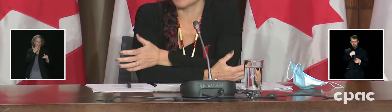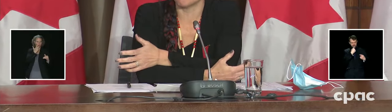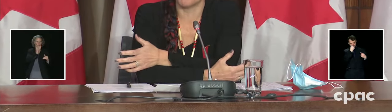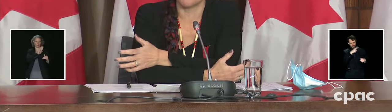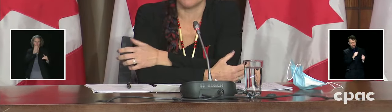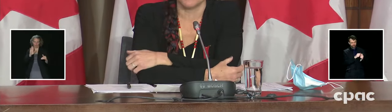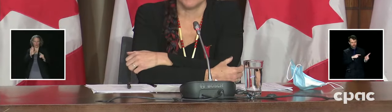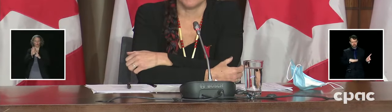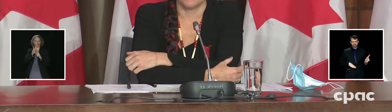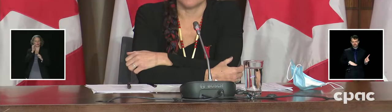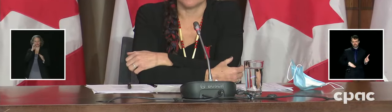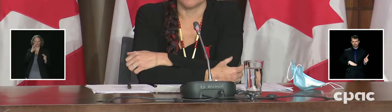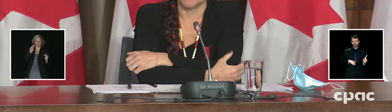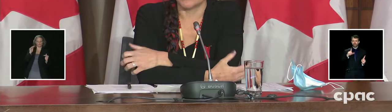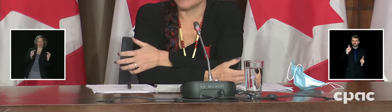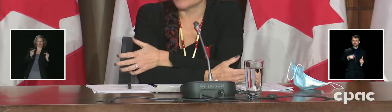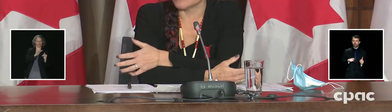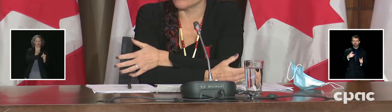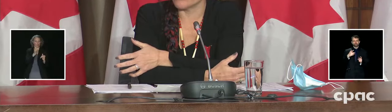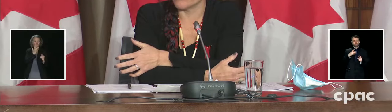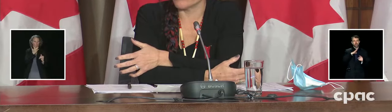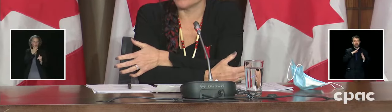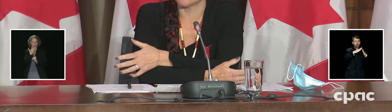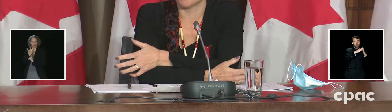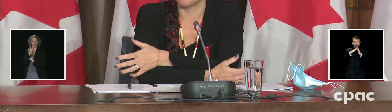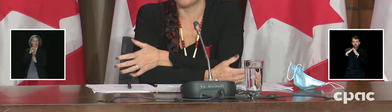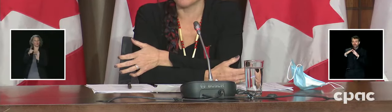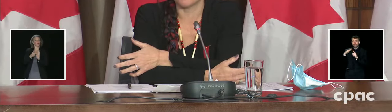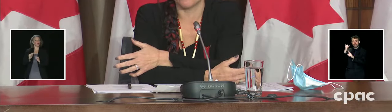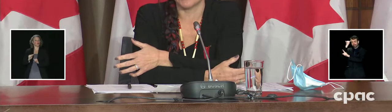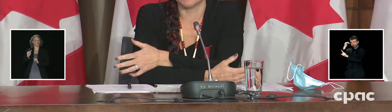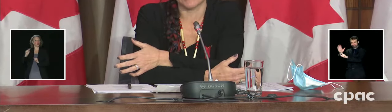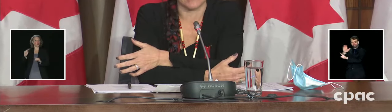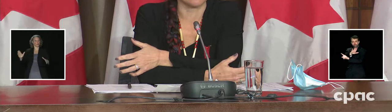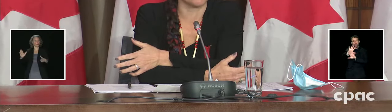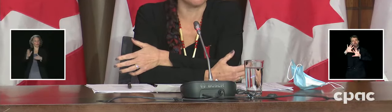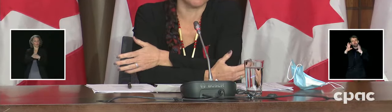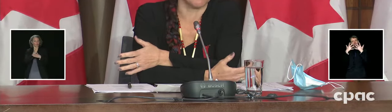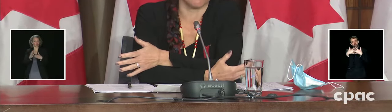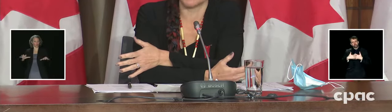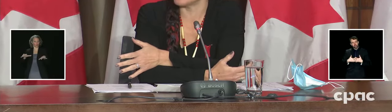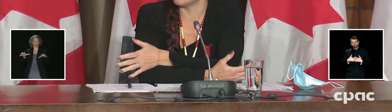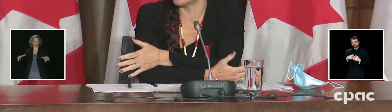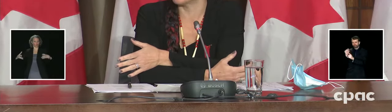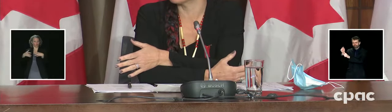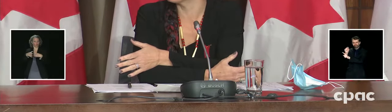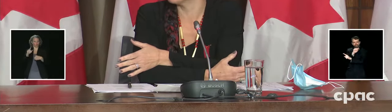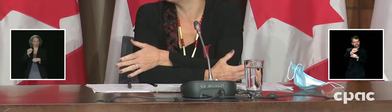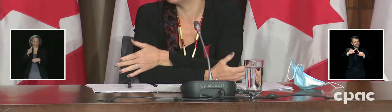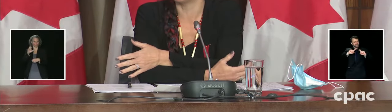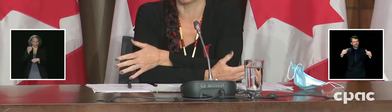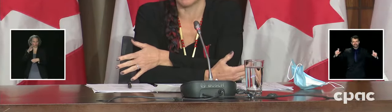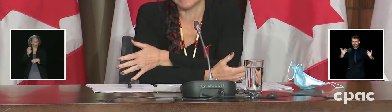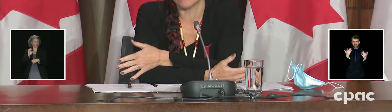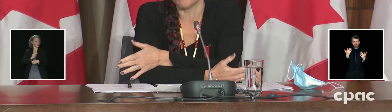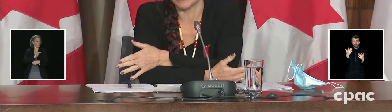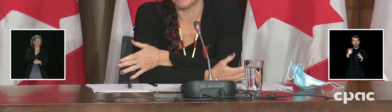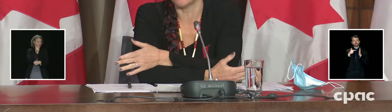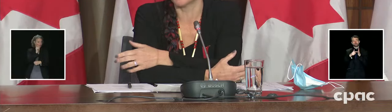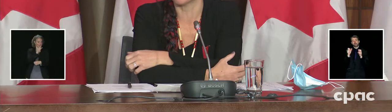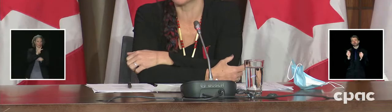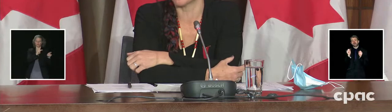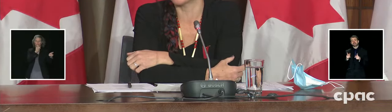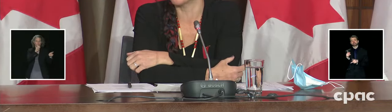So for example, the communities under the Northern Intertribal Health Authority in Saskatchewan, we're not receiving sort of community breakdown